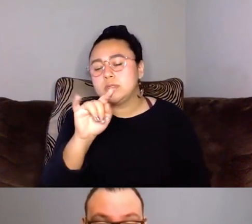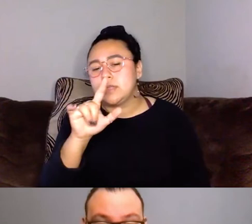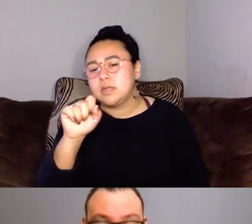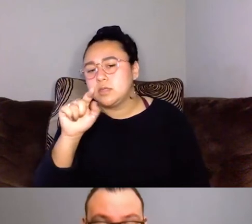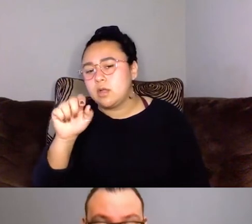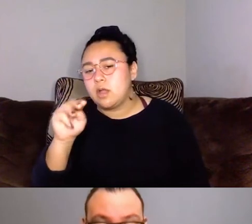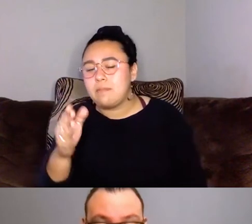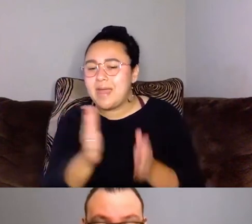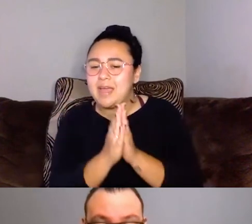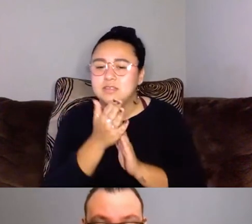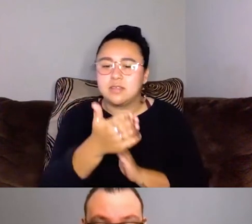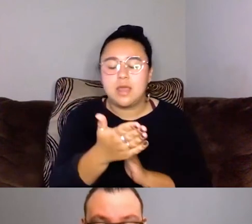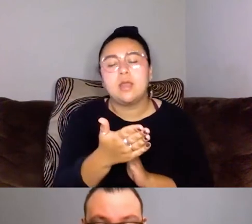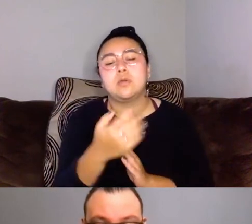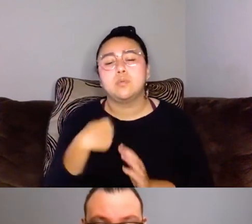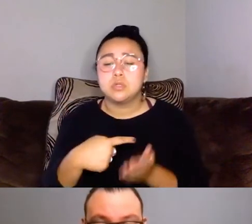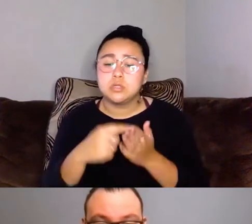and we can talk about it.